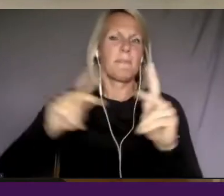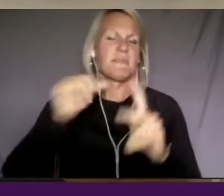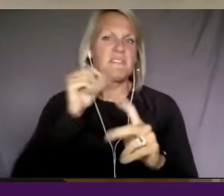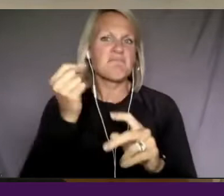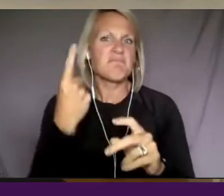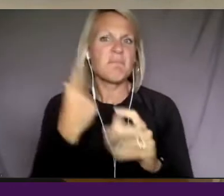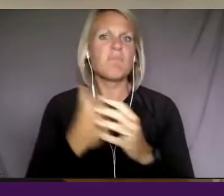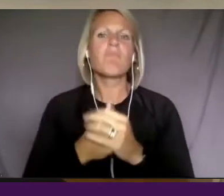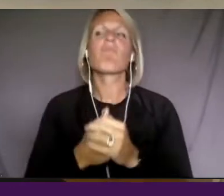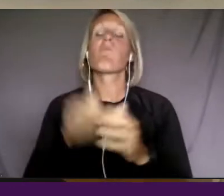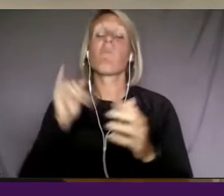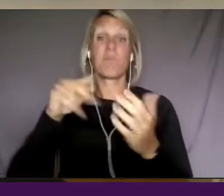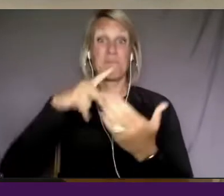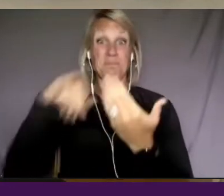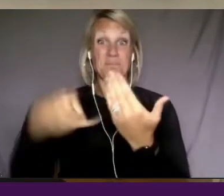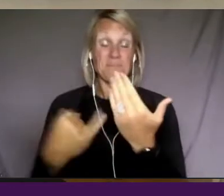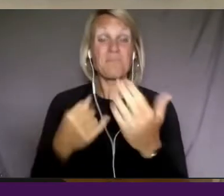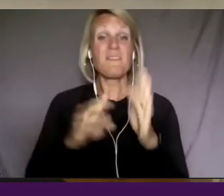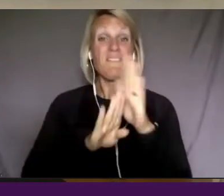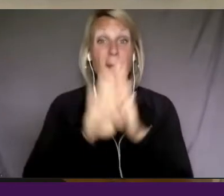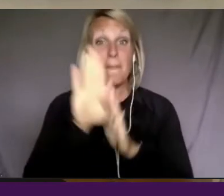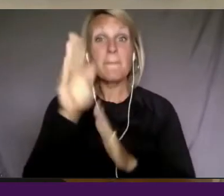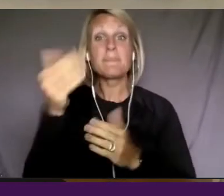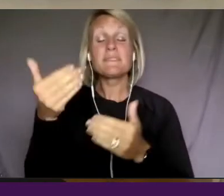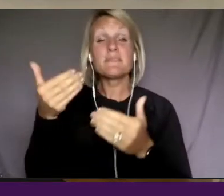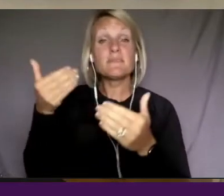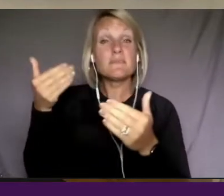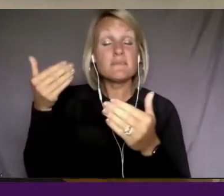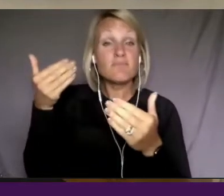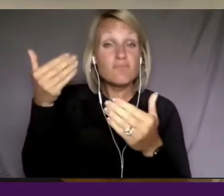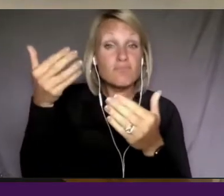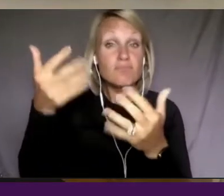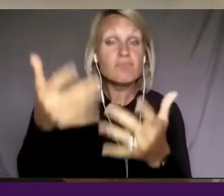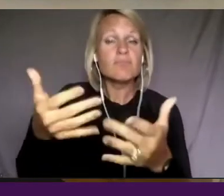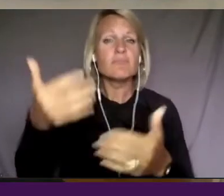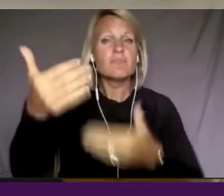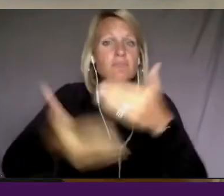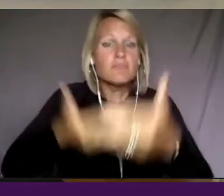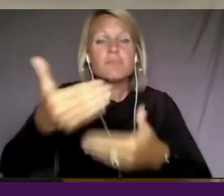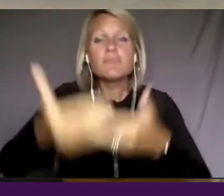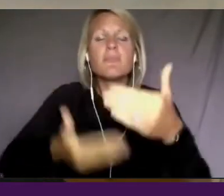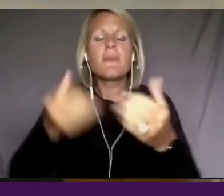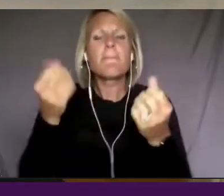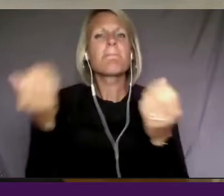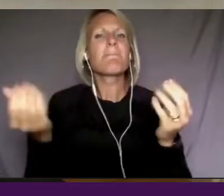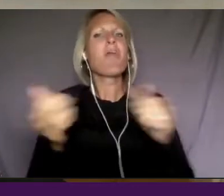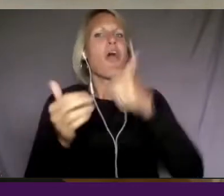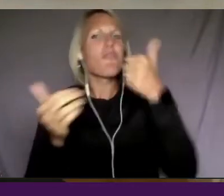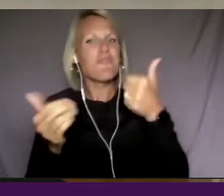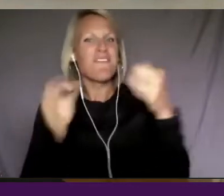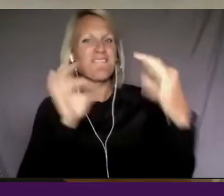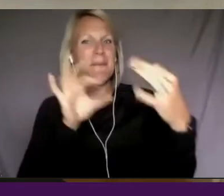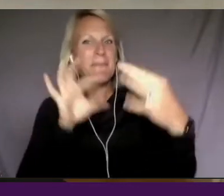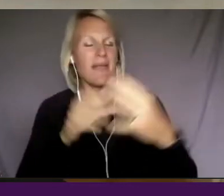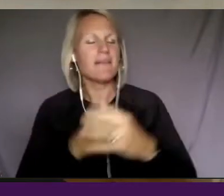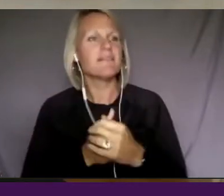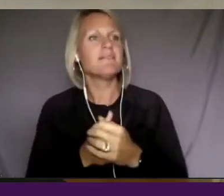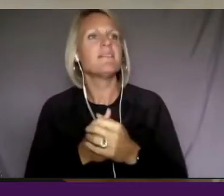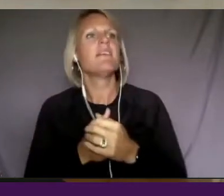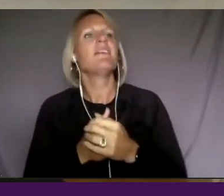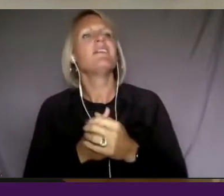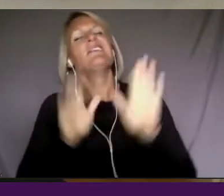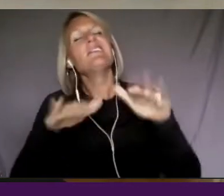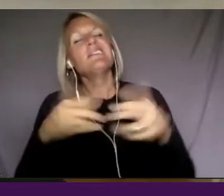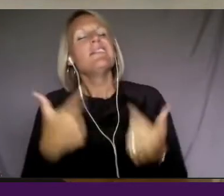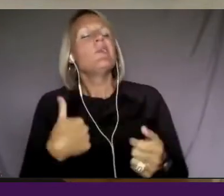developed, you know, a lot of the feedback that we were getting was that, you know, people were more interested in